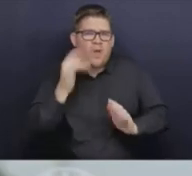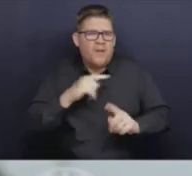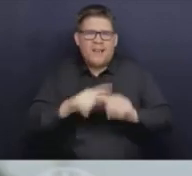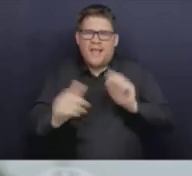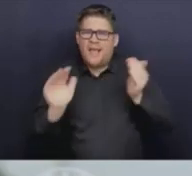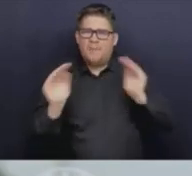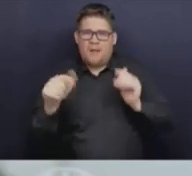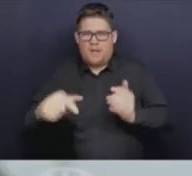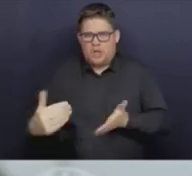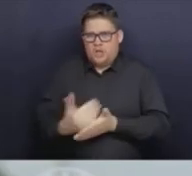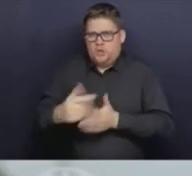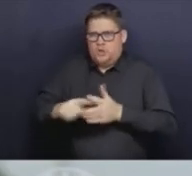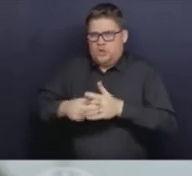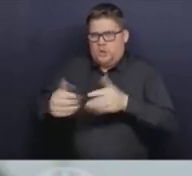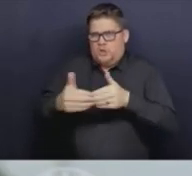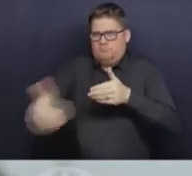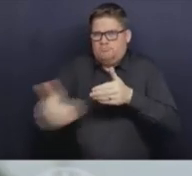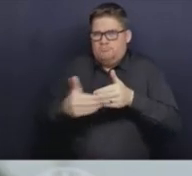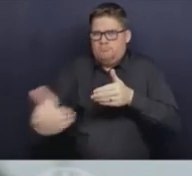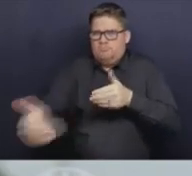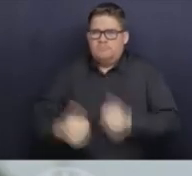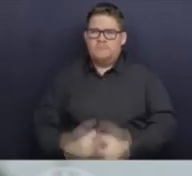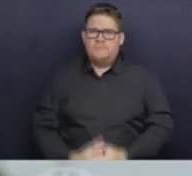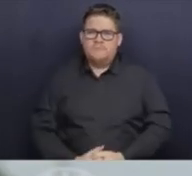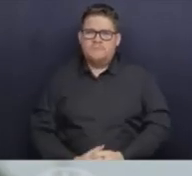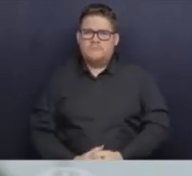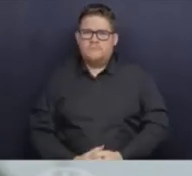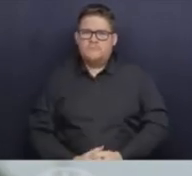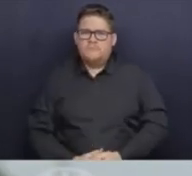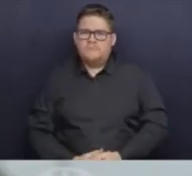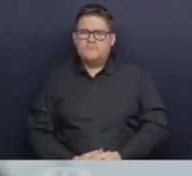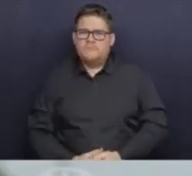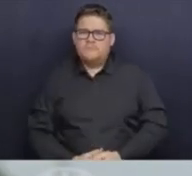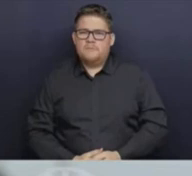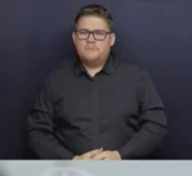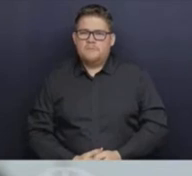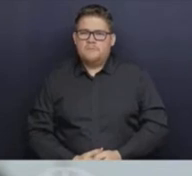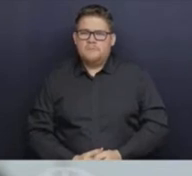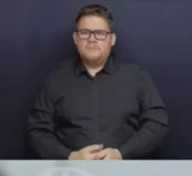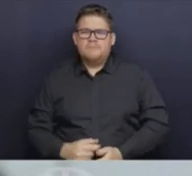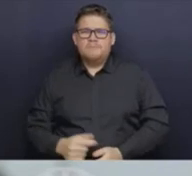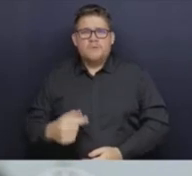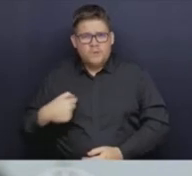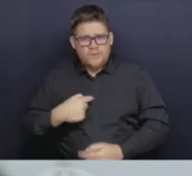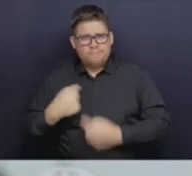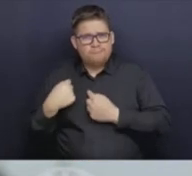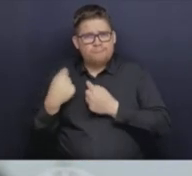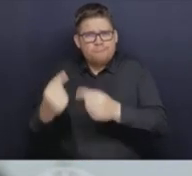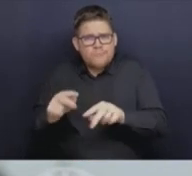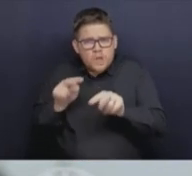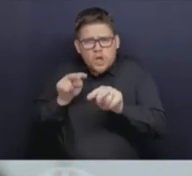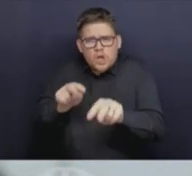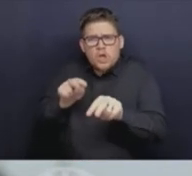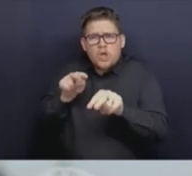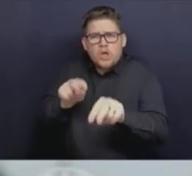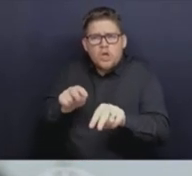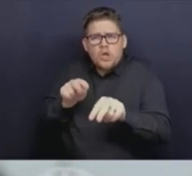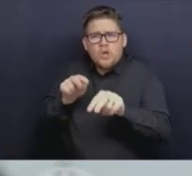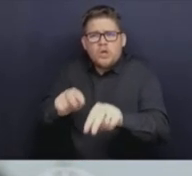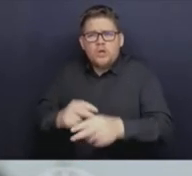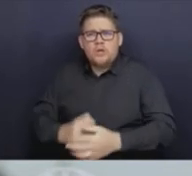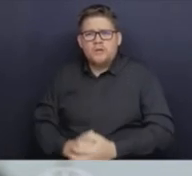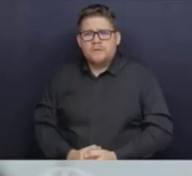A third source of data that we monitor, that we put in place to help us understand this puzzle, is outbreaks.